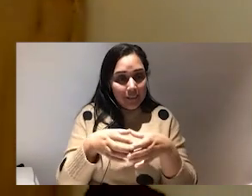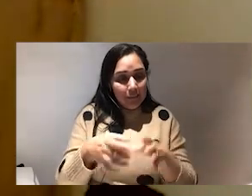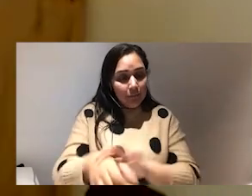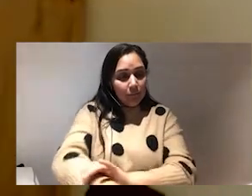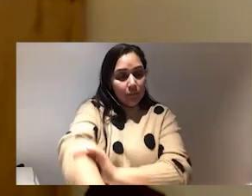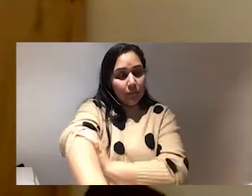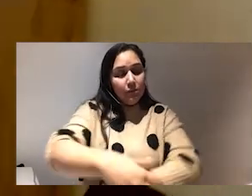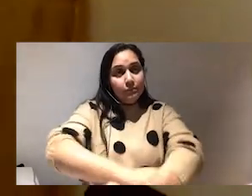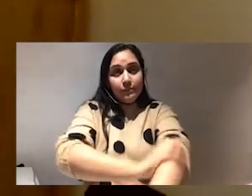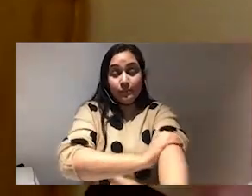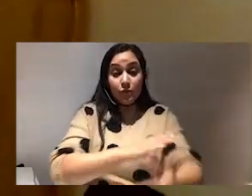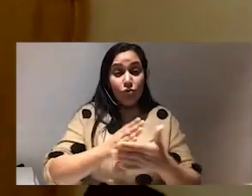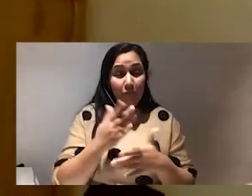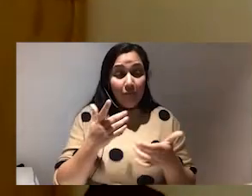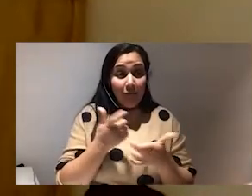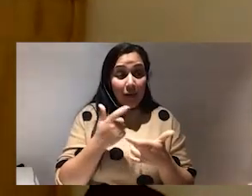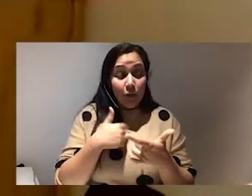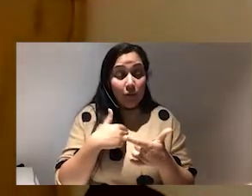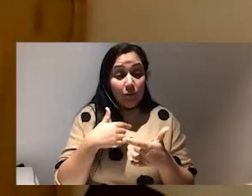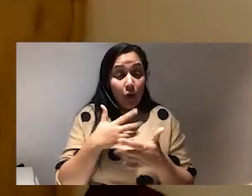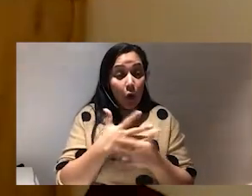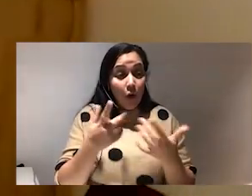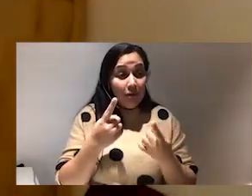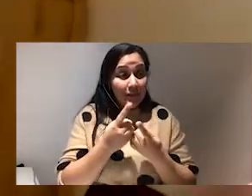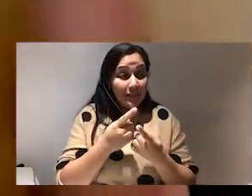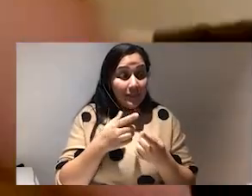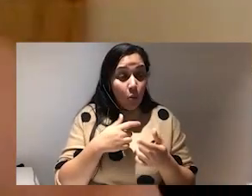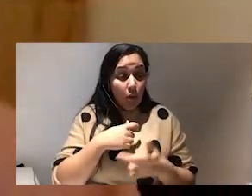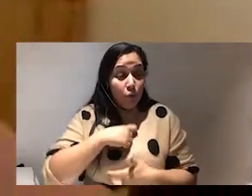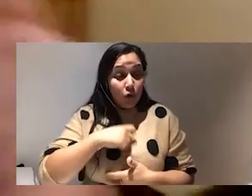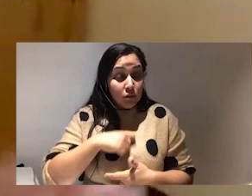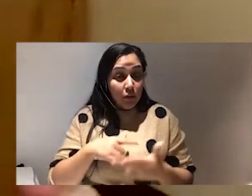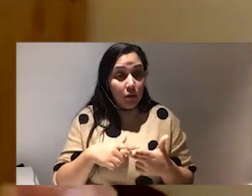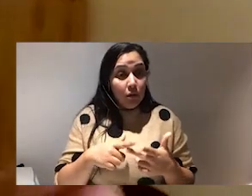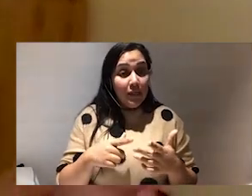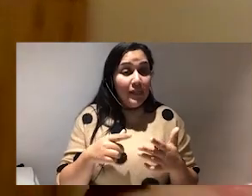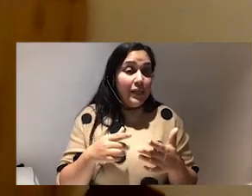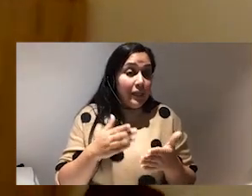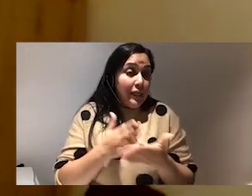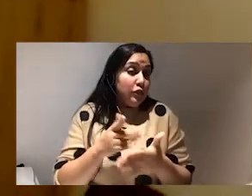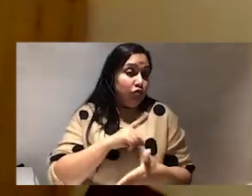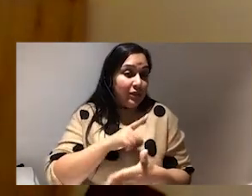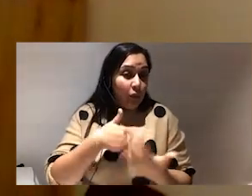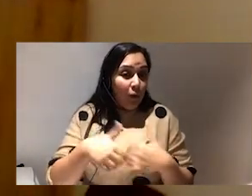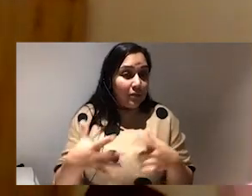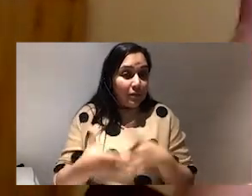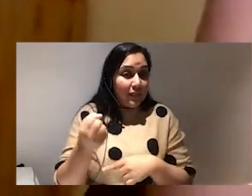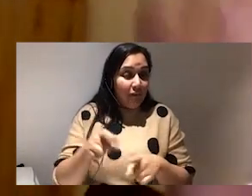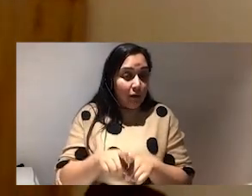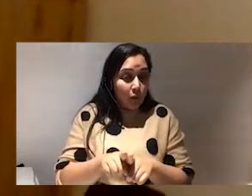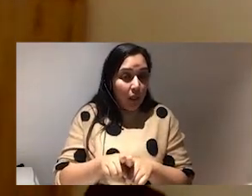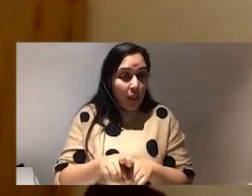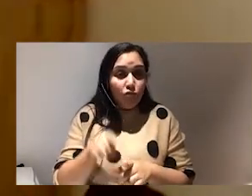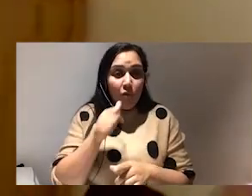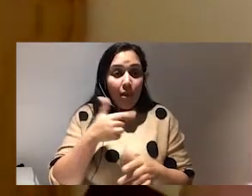funny like these things that like are so personal um are the reason that we're successful you know rather than it